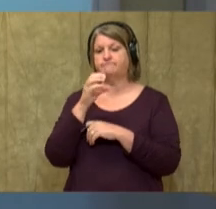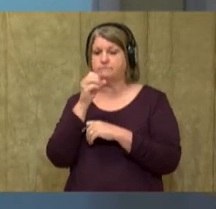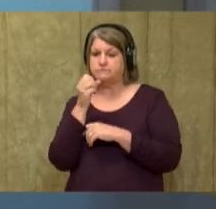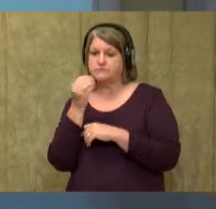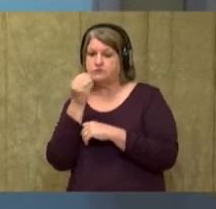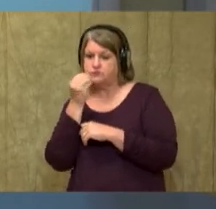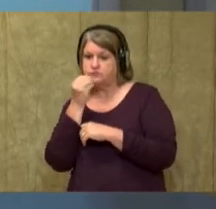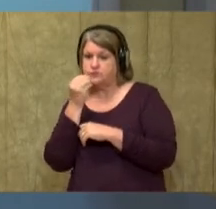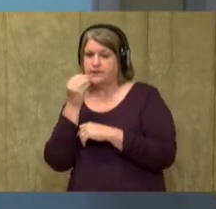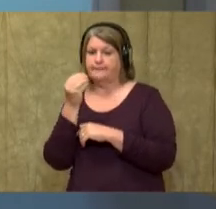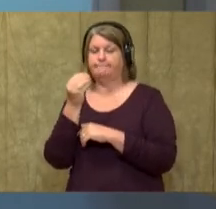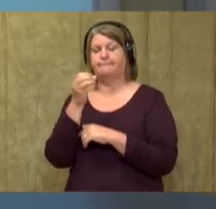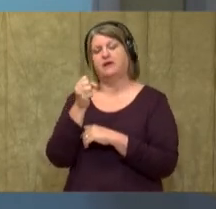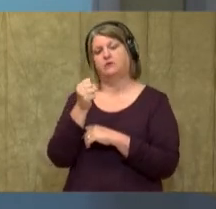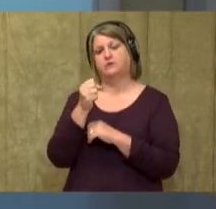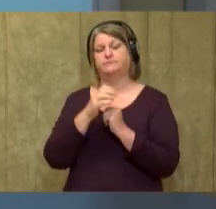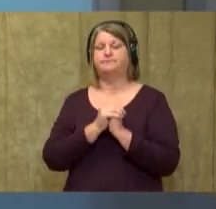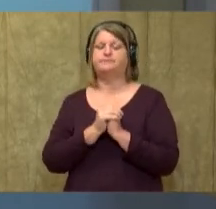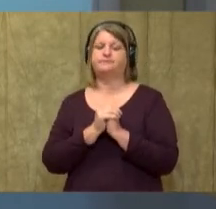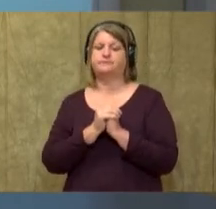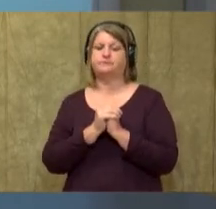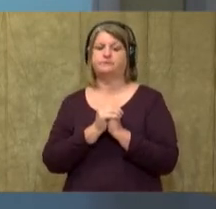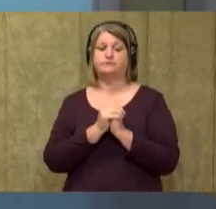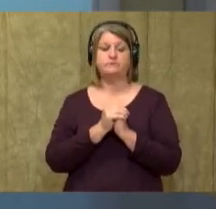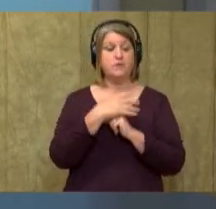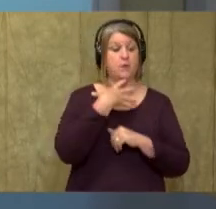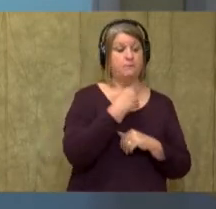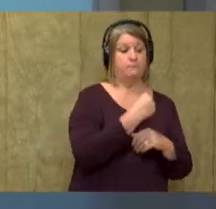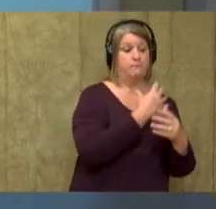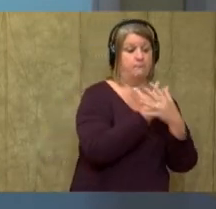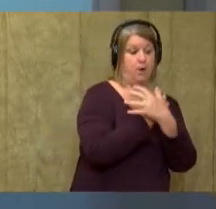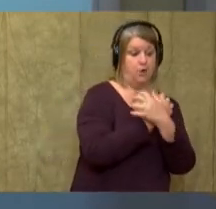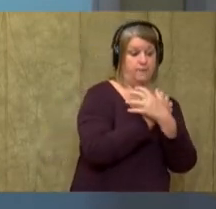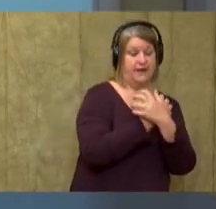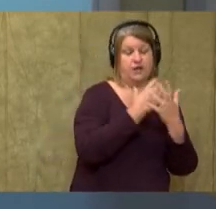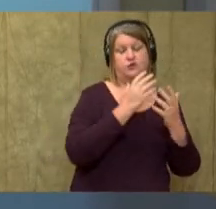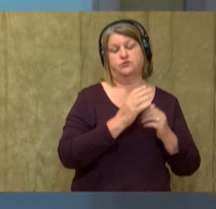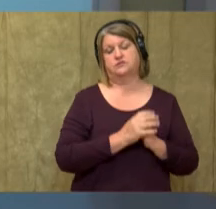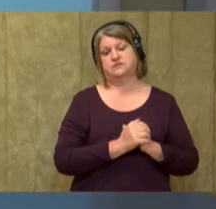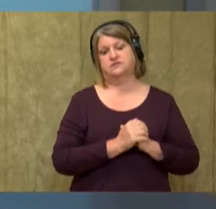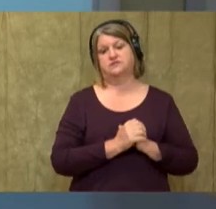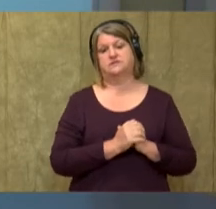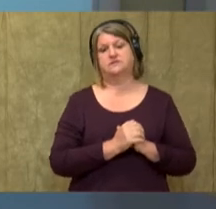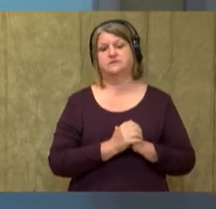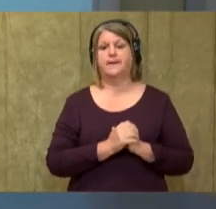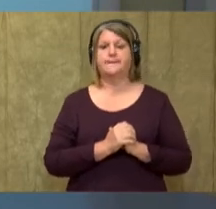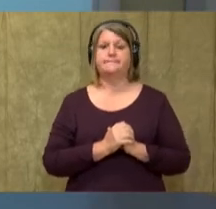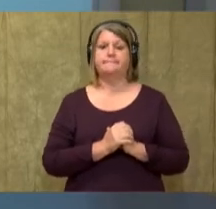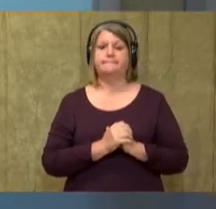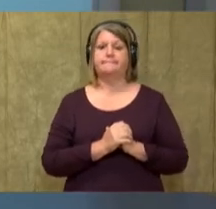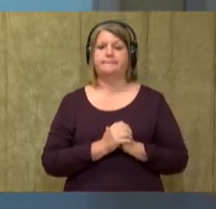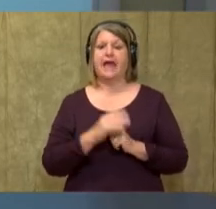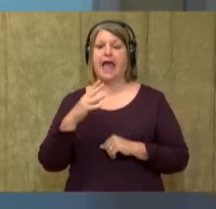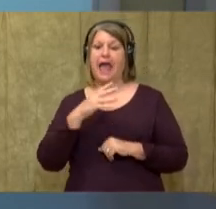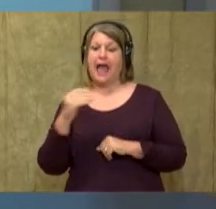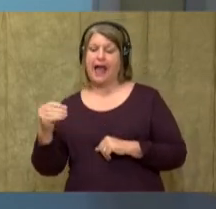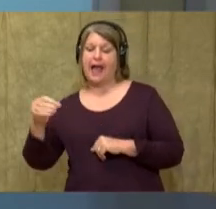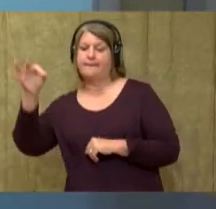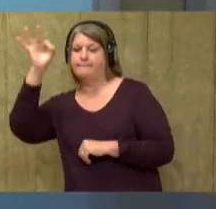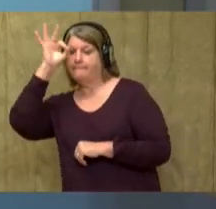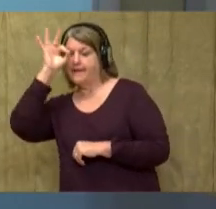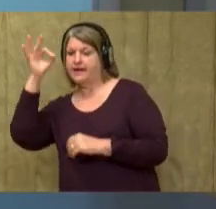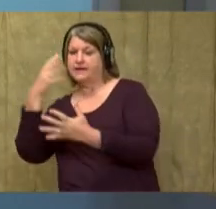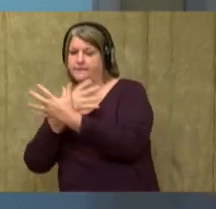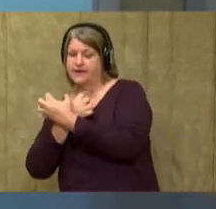Polar bears and pandas